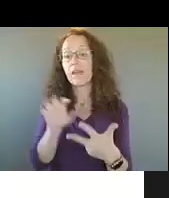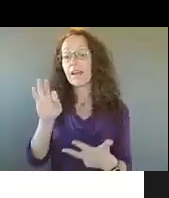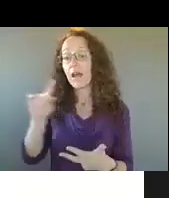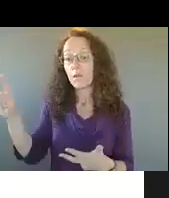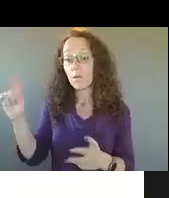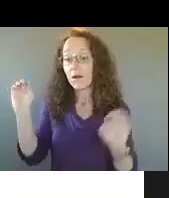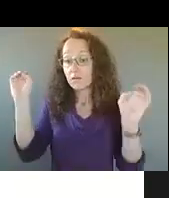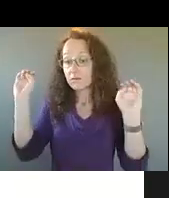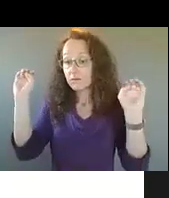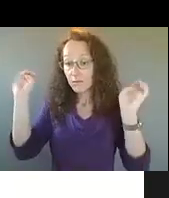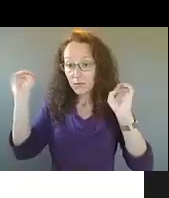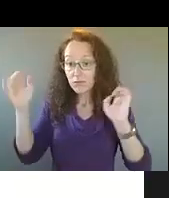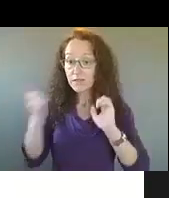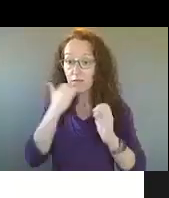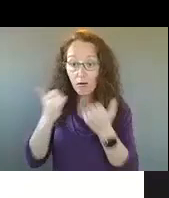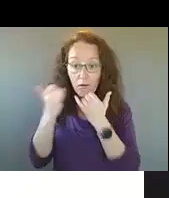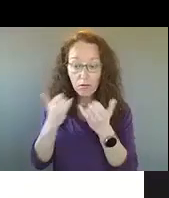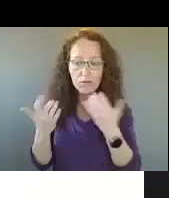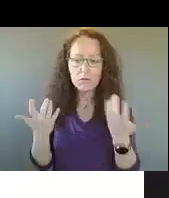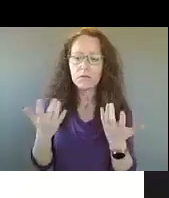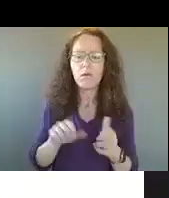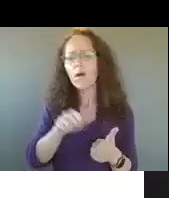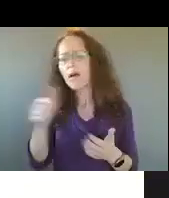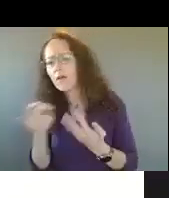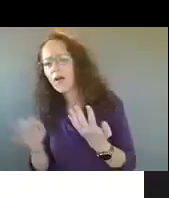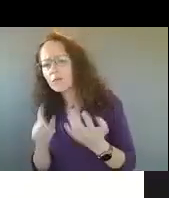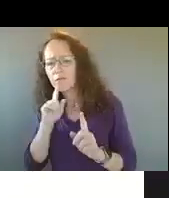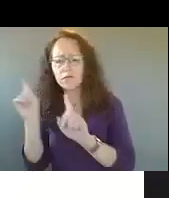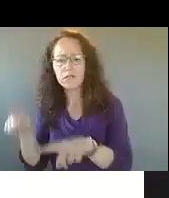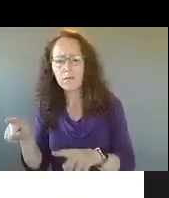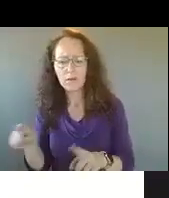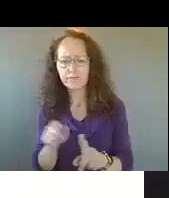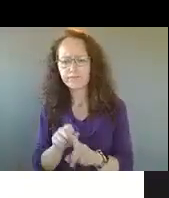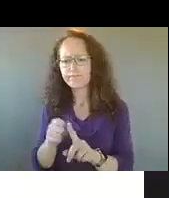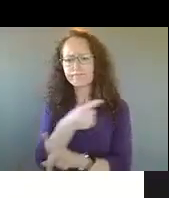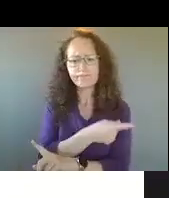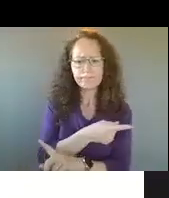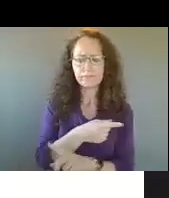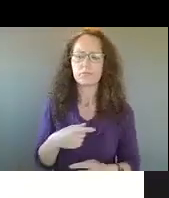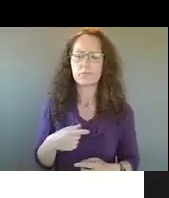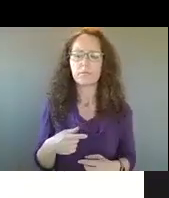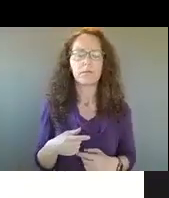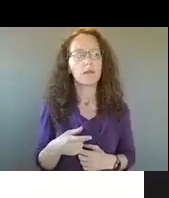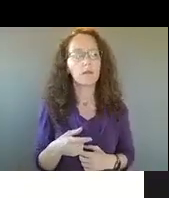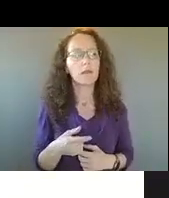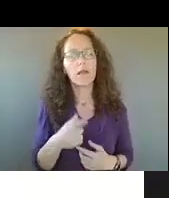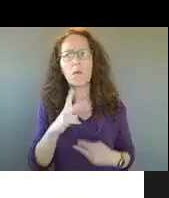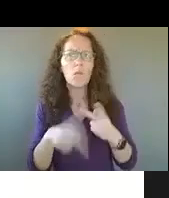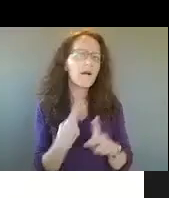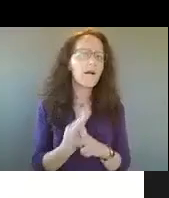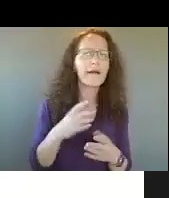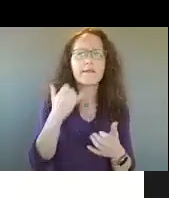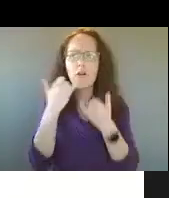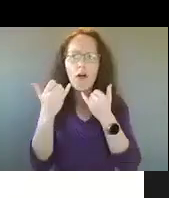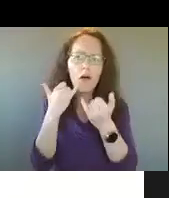So that looks at what are what types of calls that we could consider alternative responders to